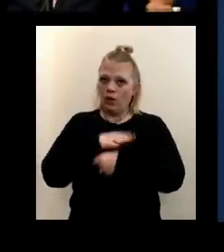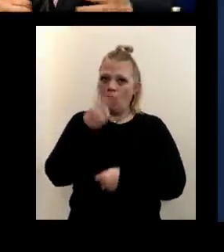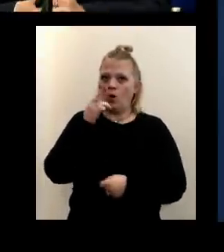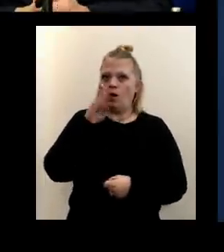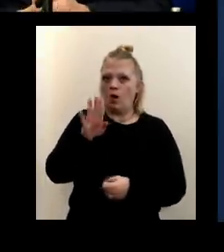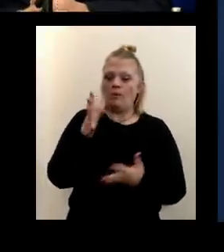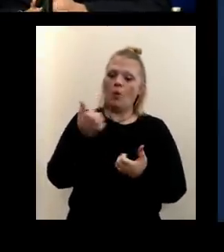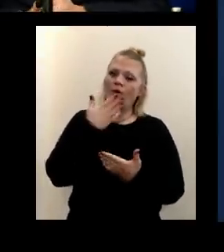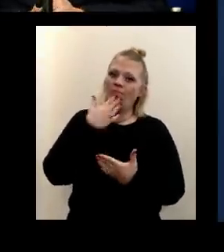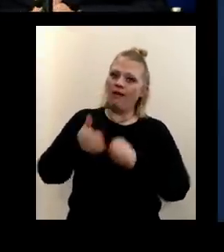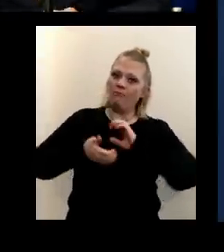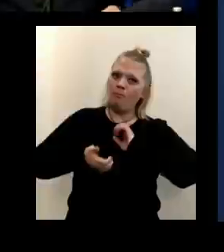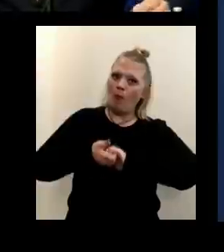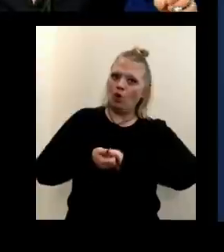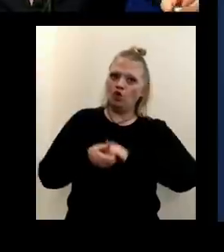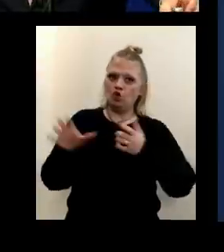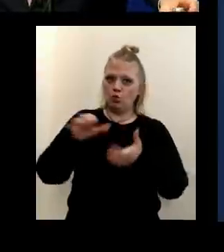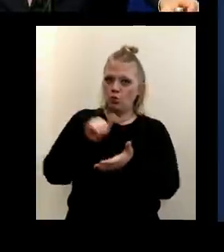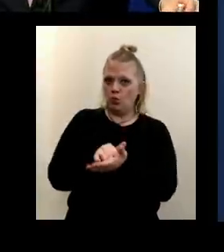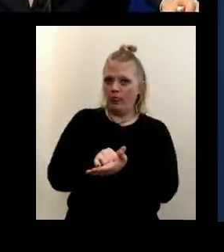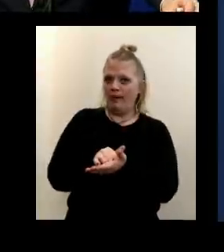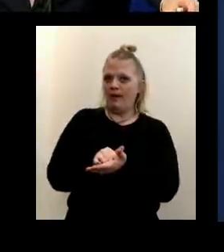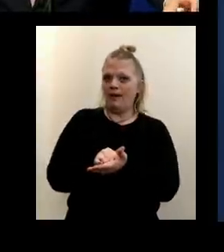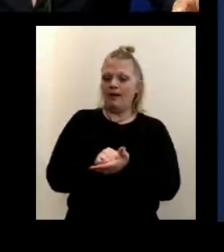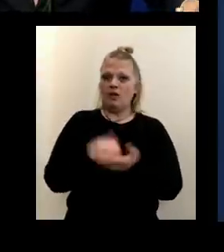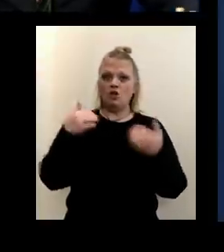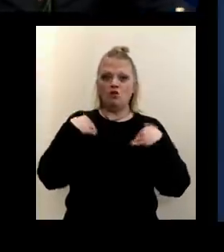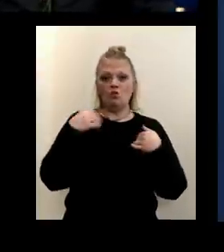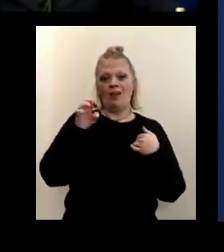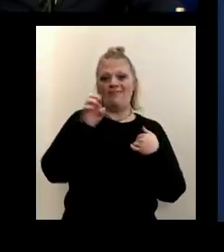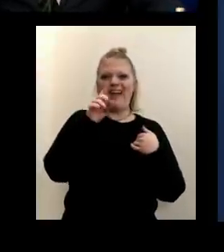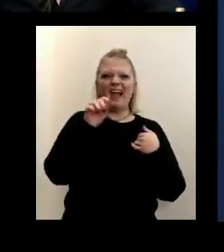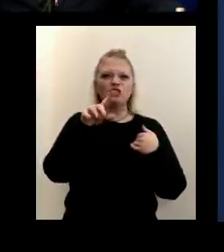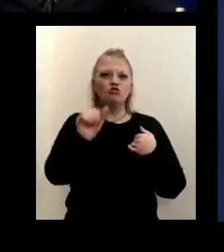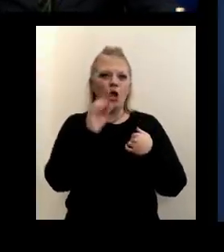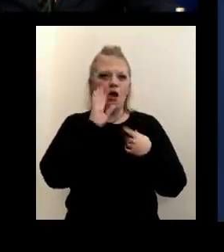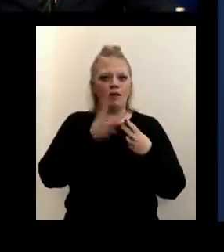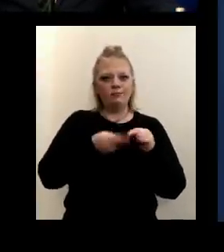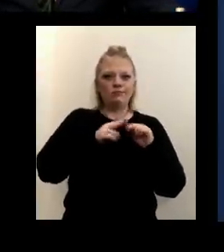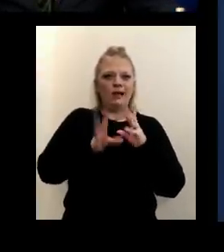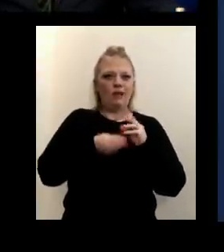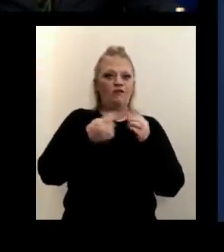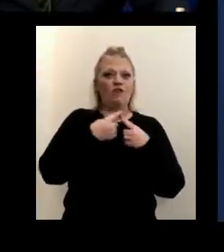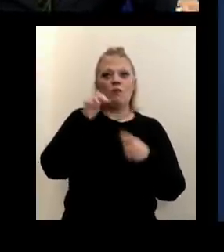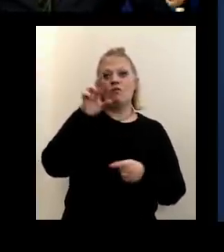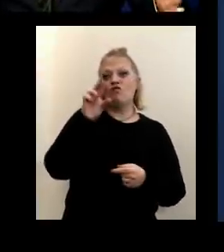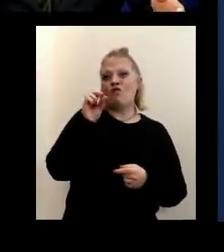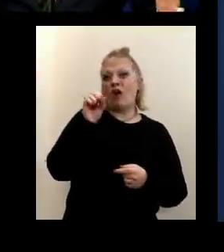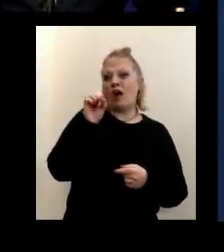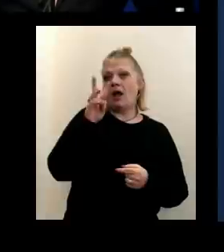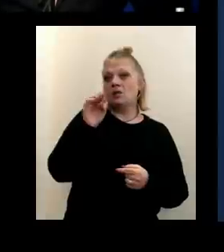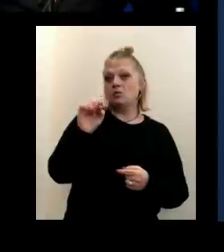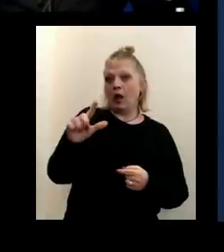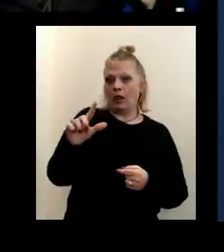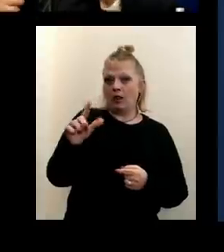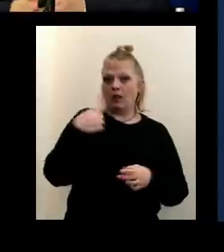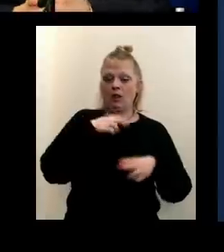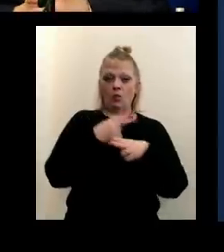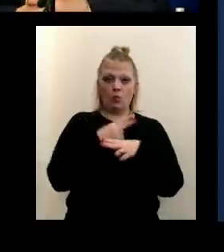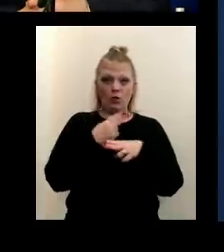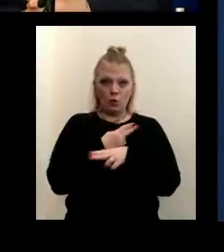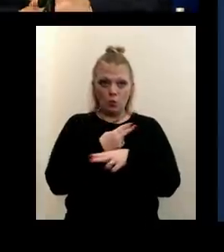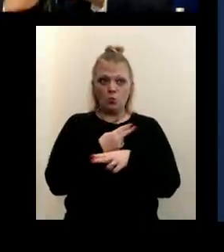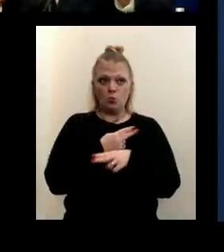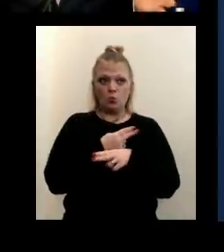thank the partners in our local hub to do it, to take extra doses that were received by Roswell Park and use it so that we could